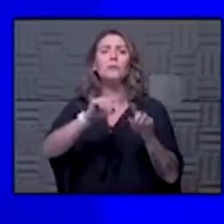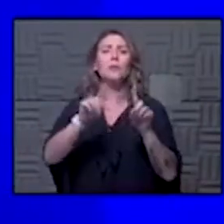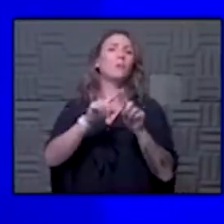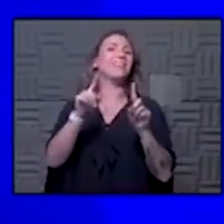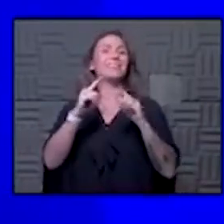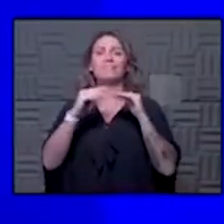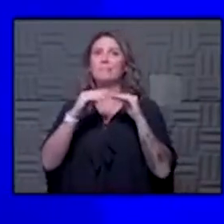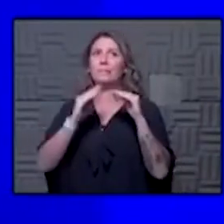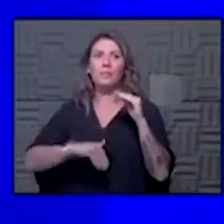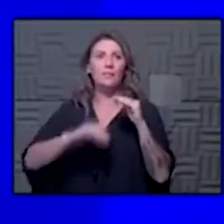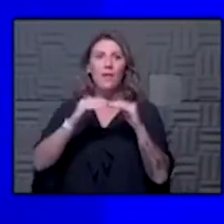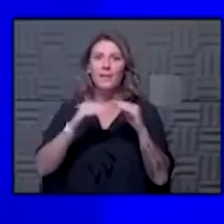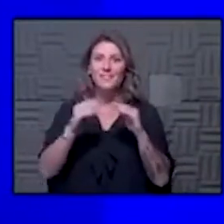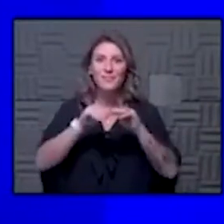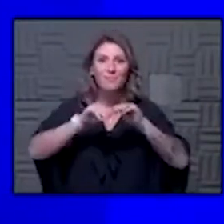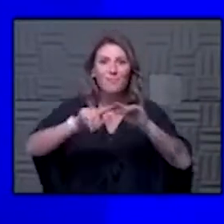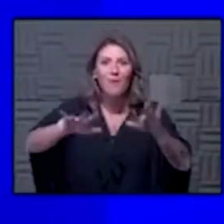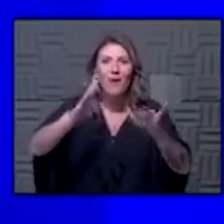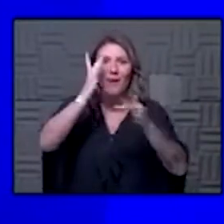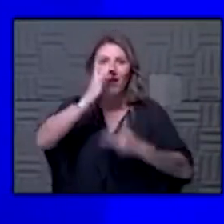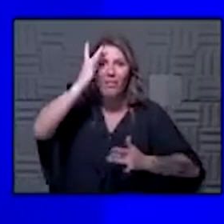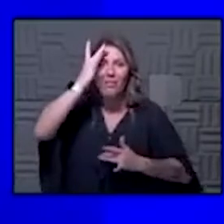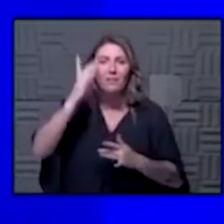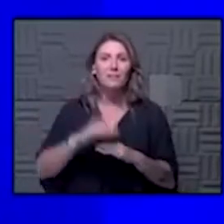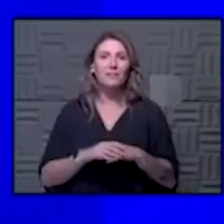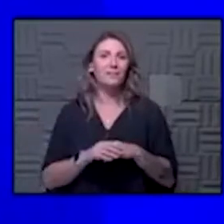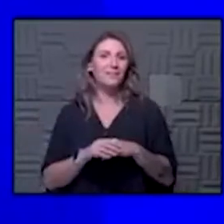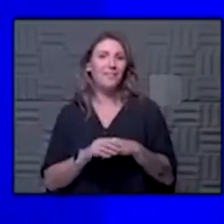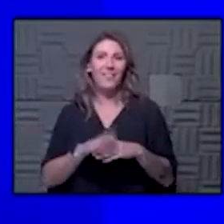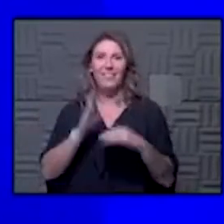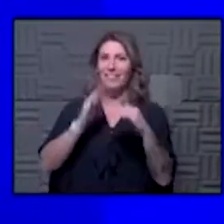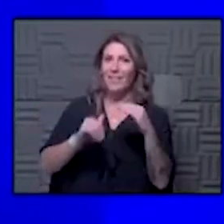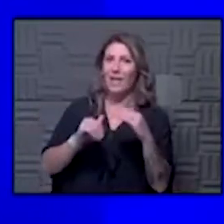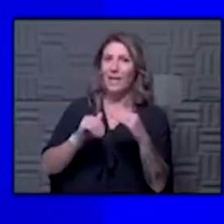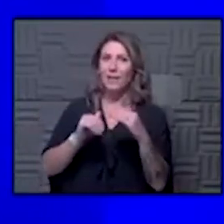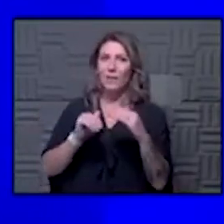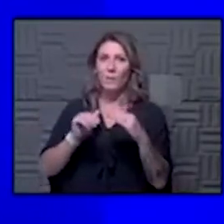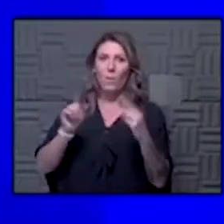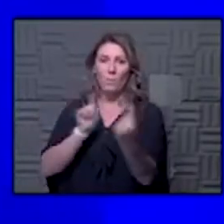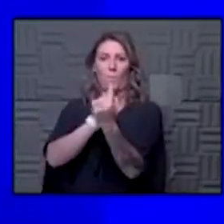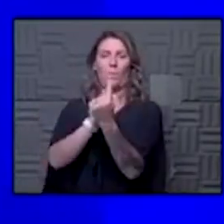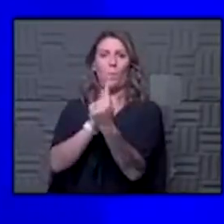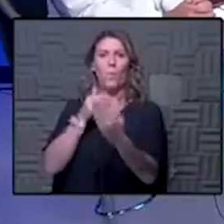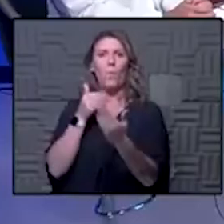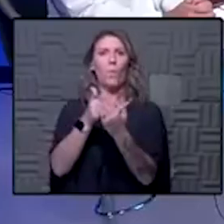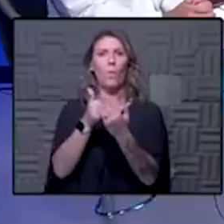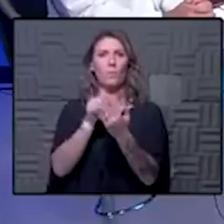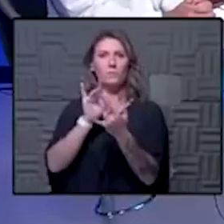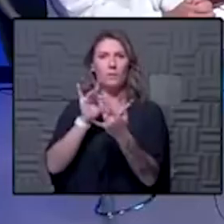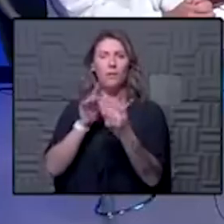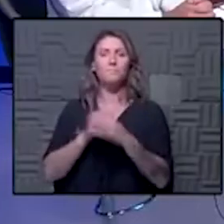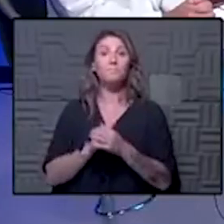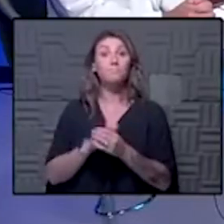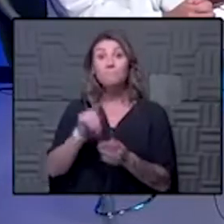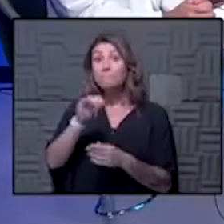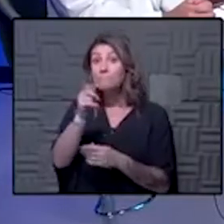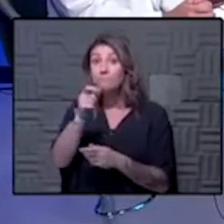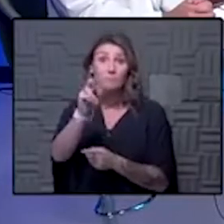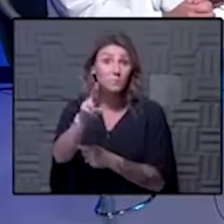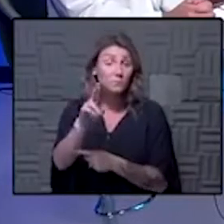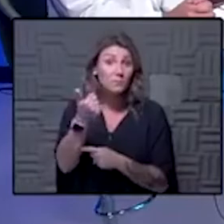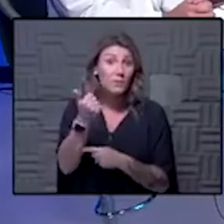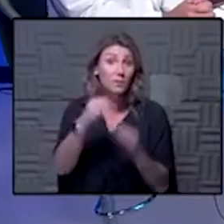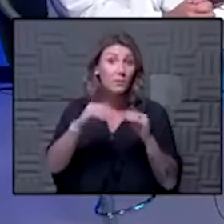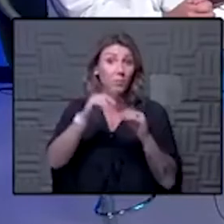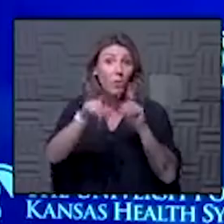less spreading the disease the surfaces than is the close contact. Yeah so I think Taylor other questions or follow-up to